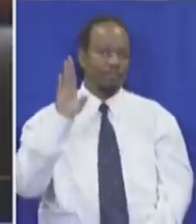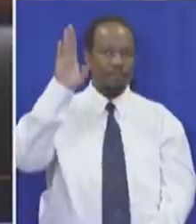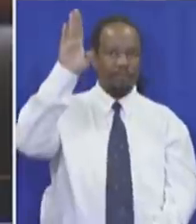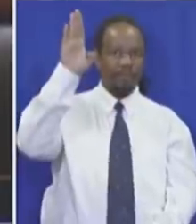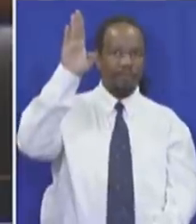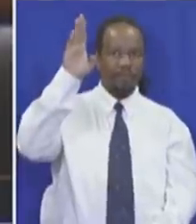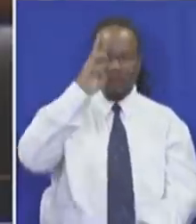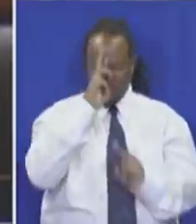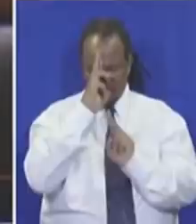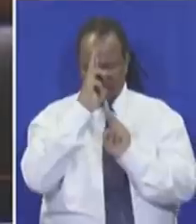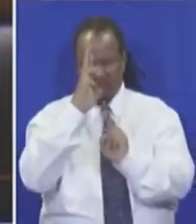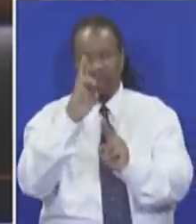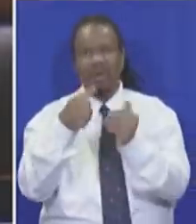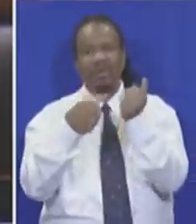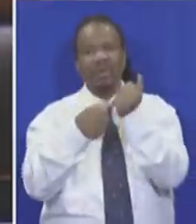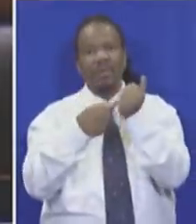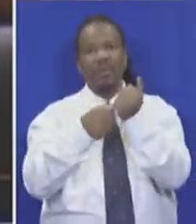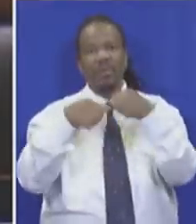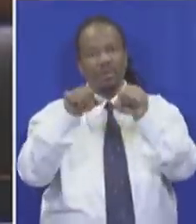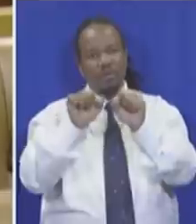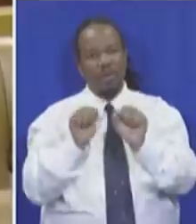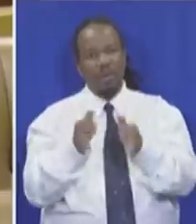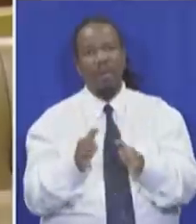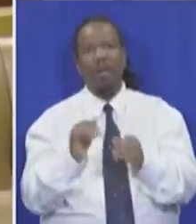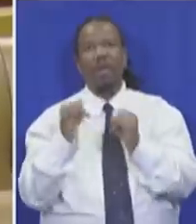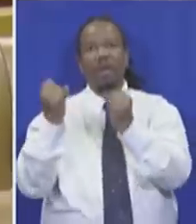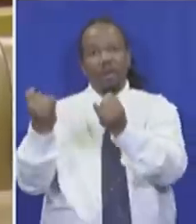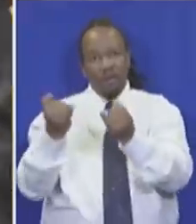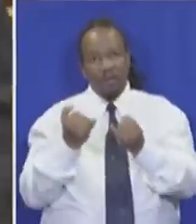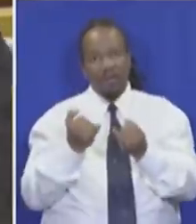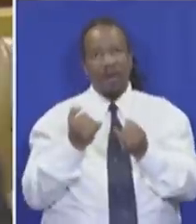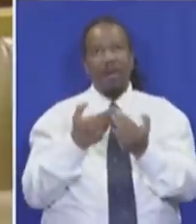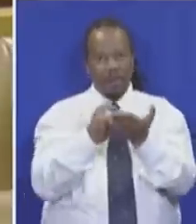Can I say to the Honourable President, I accept the invitation we can talk.